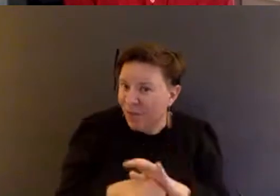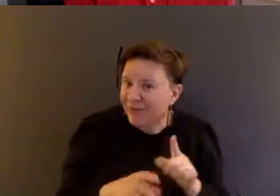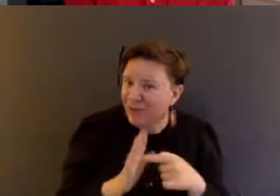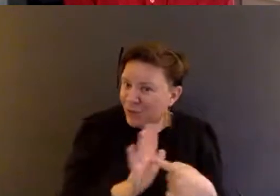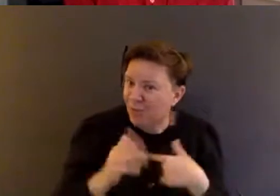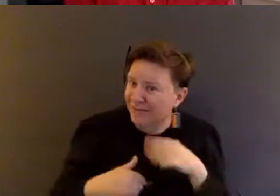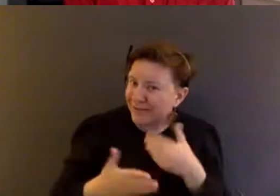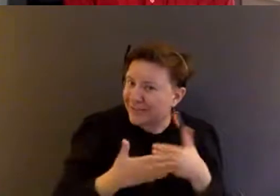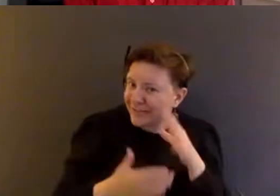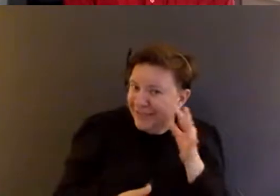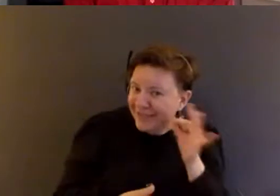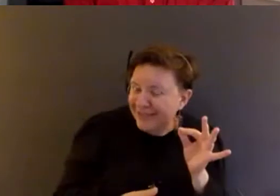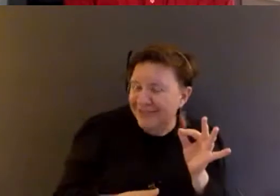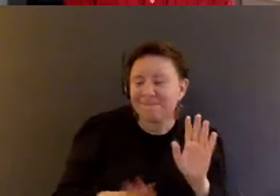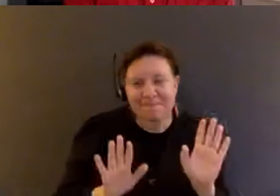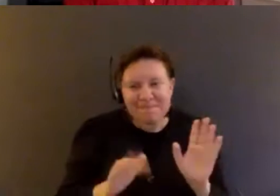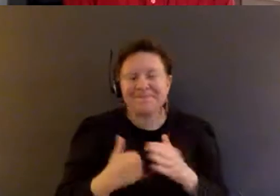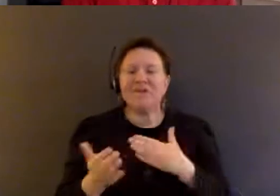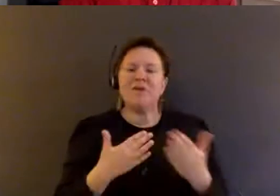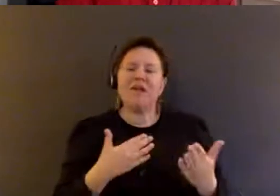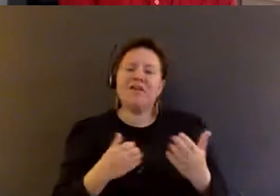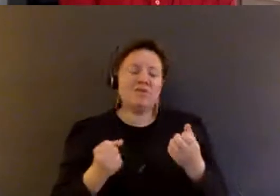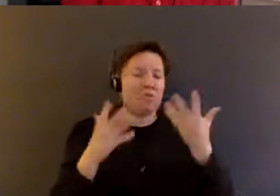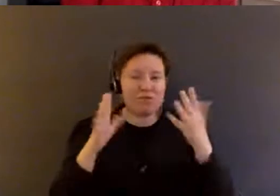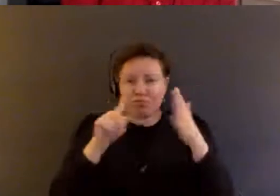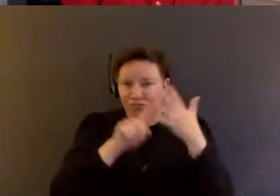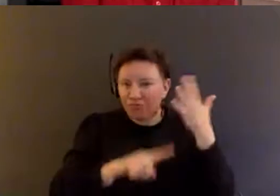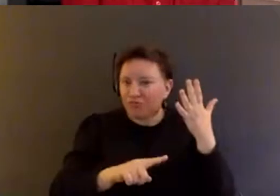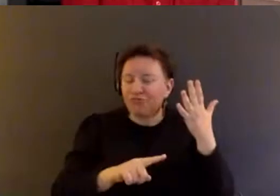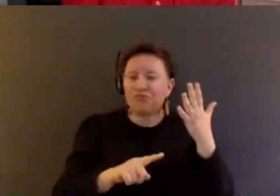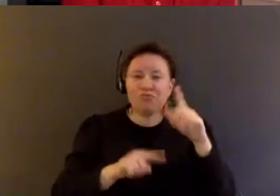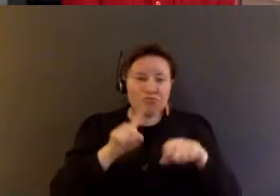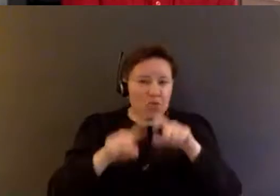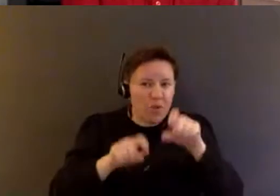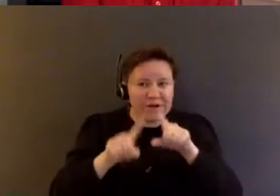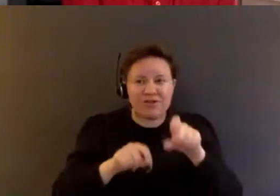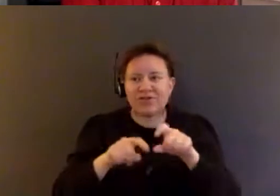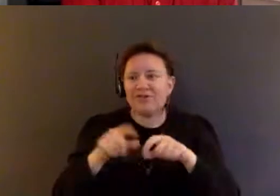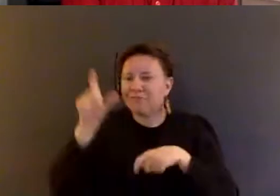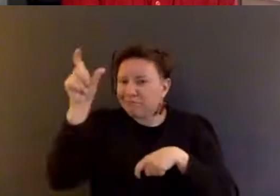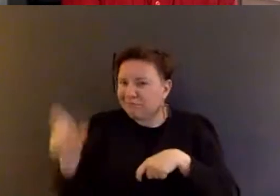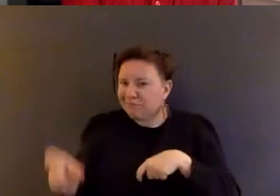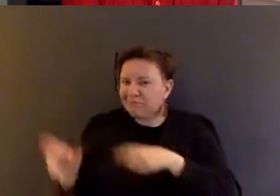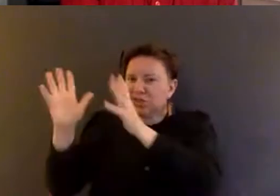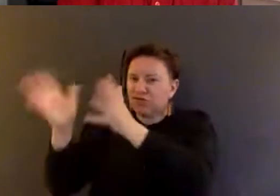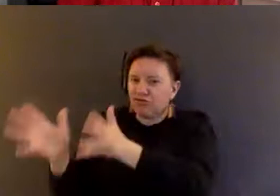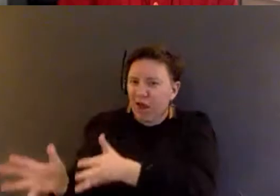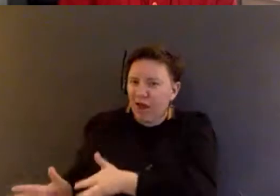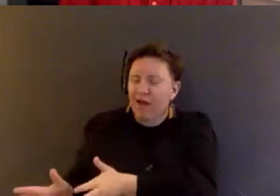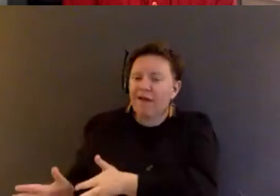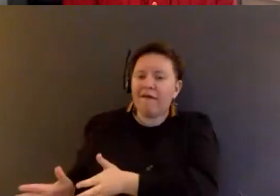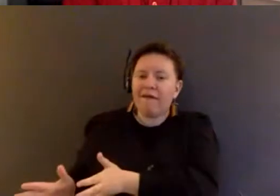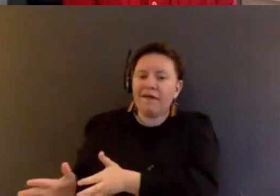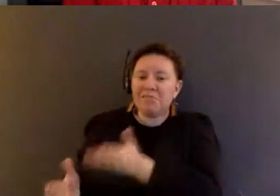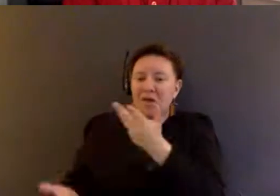but I'm, there's so many great, uh, questions in the Q and A chat. Um, and so maybe